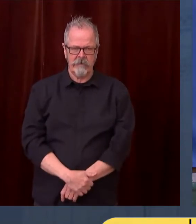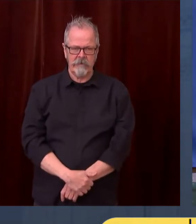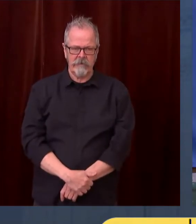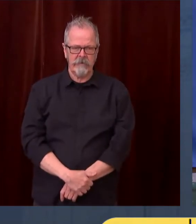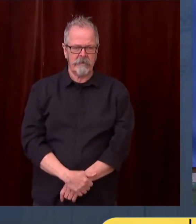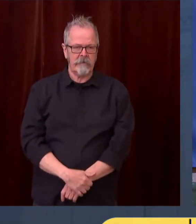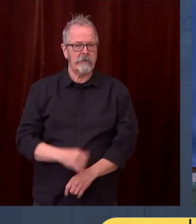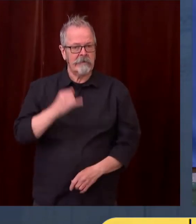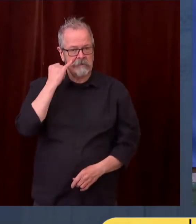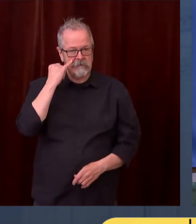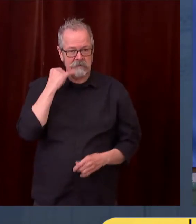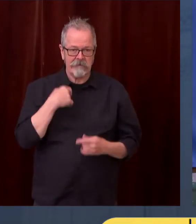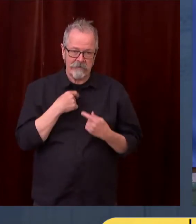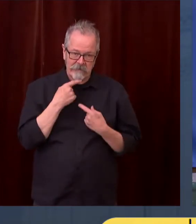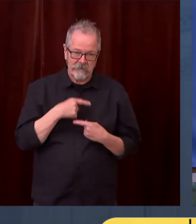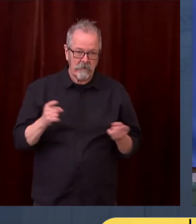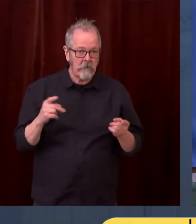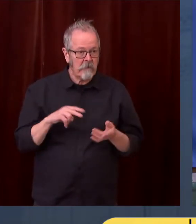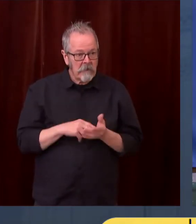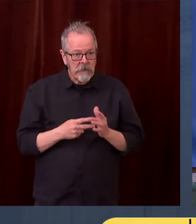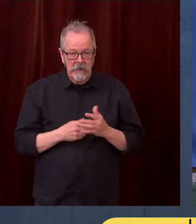of marginal utility to people.